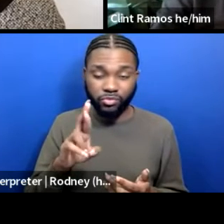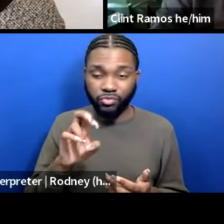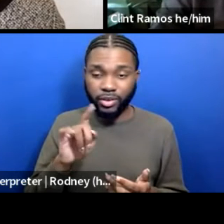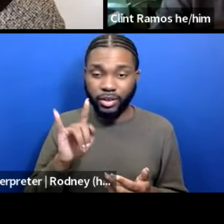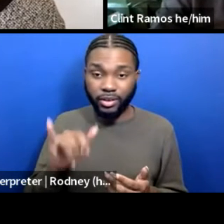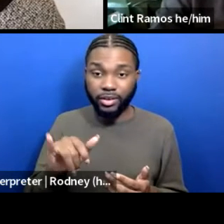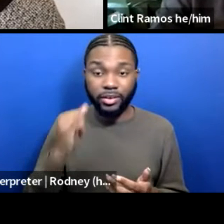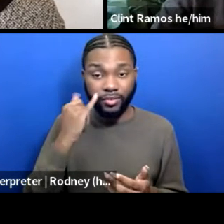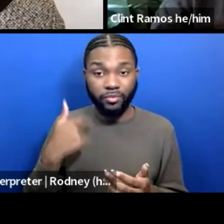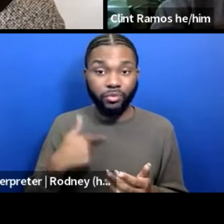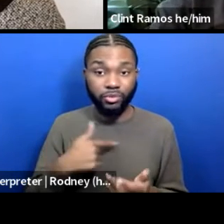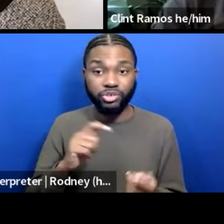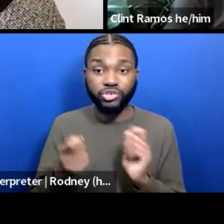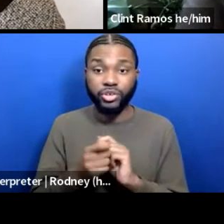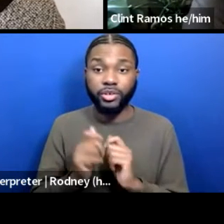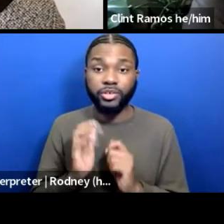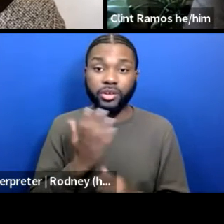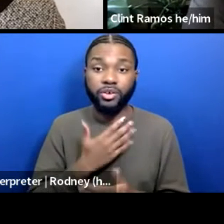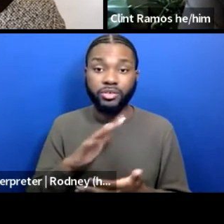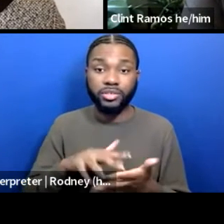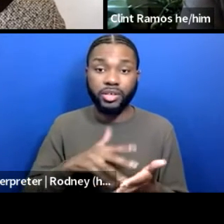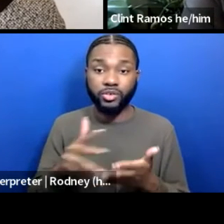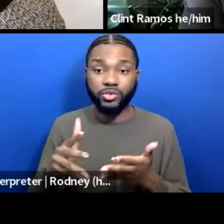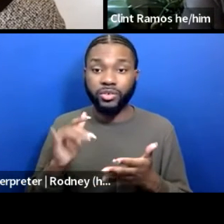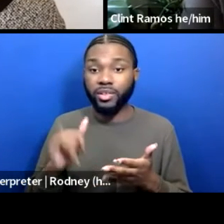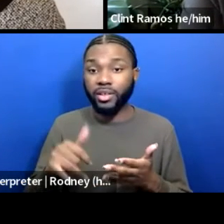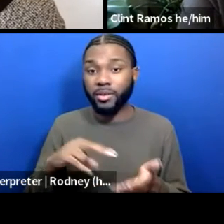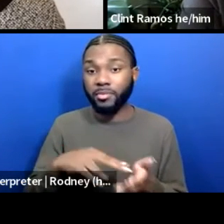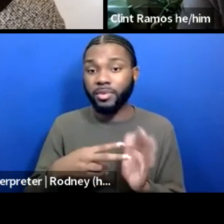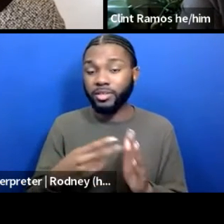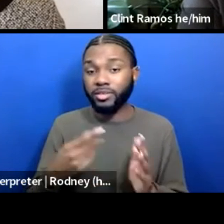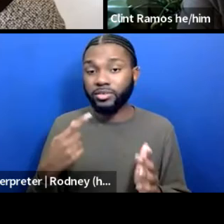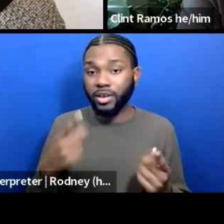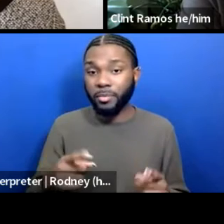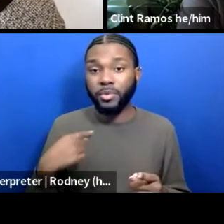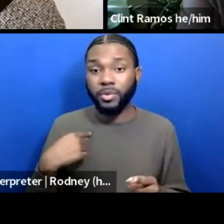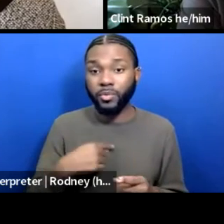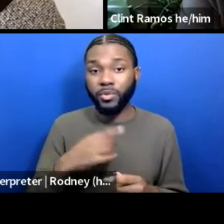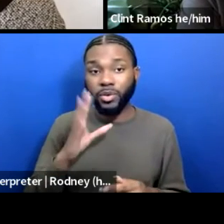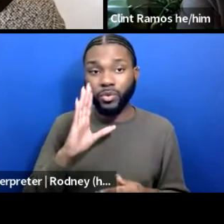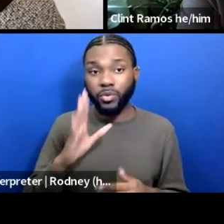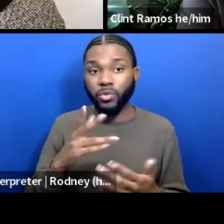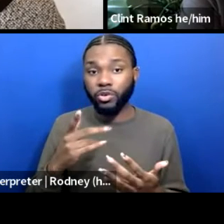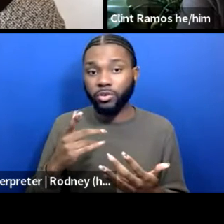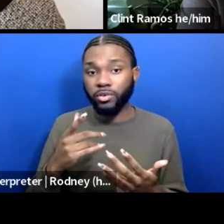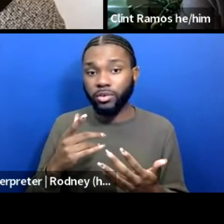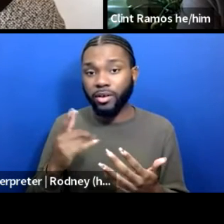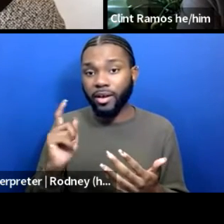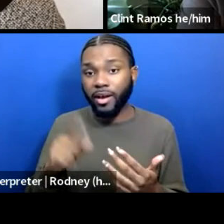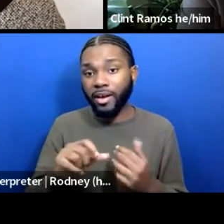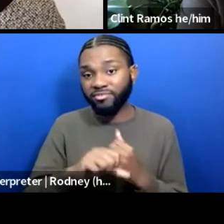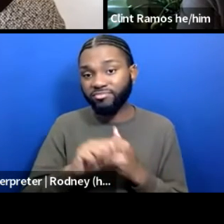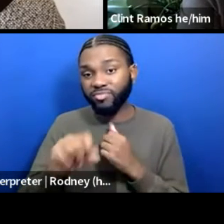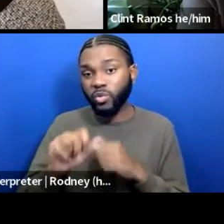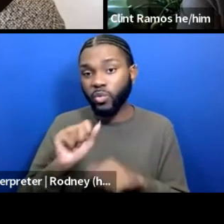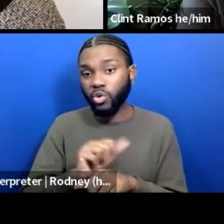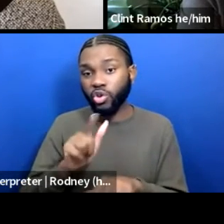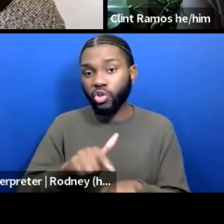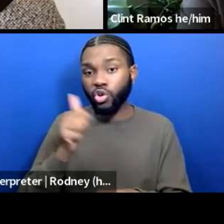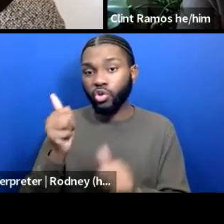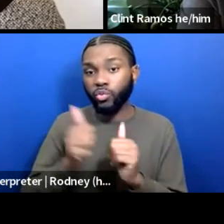schedule, it does mean that we'll be committed longer to a show. It means that we might have to,